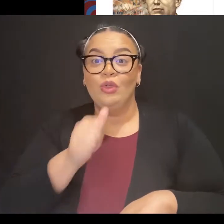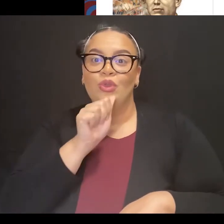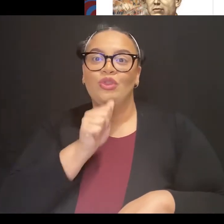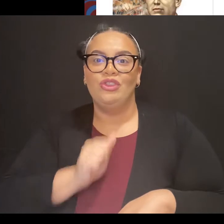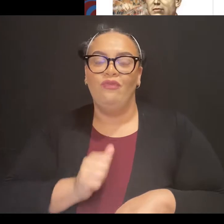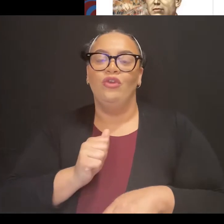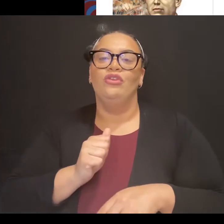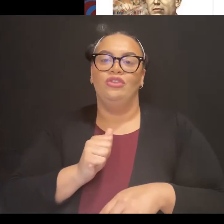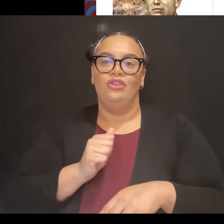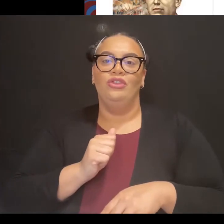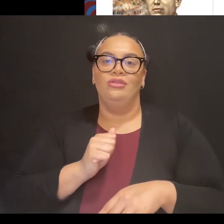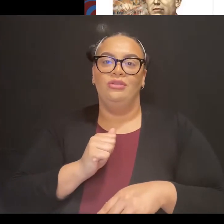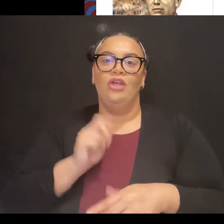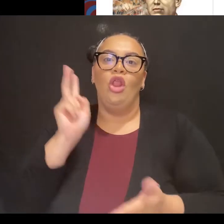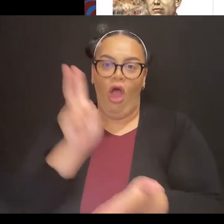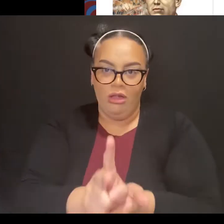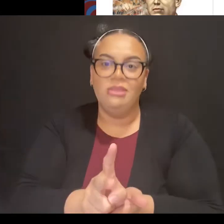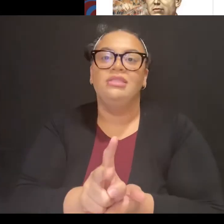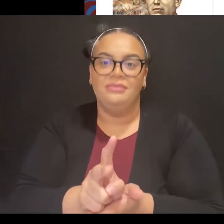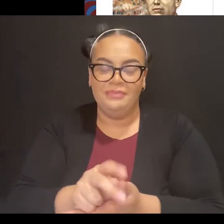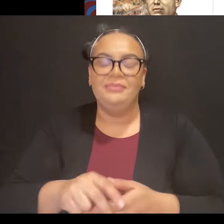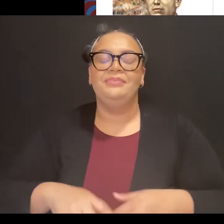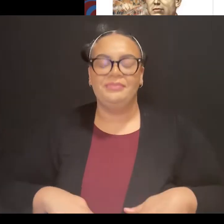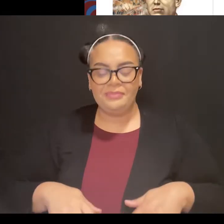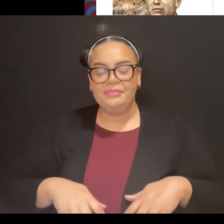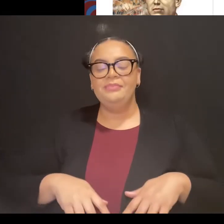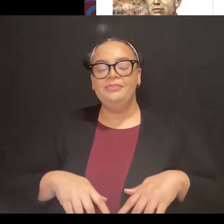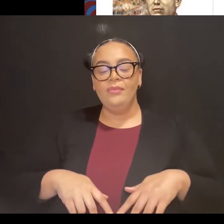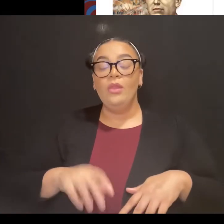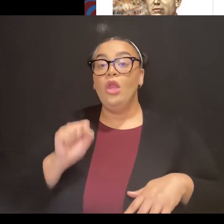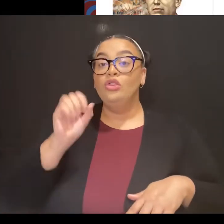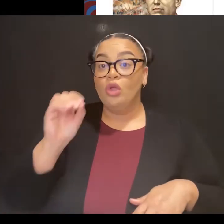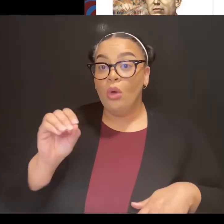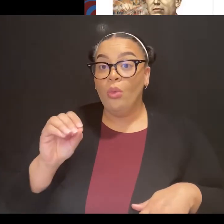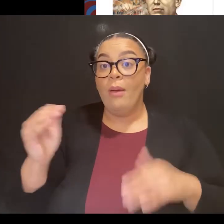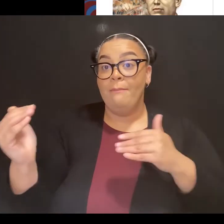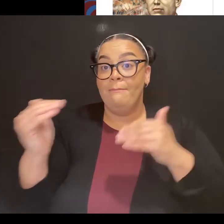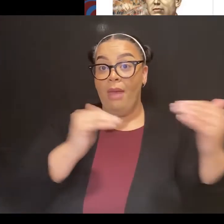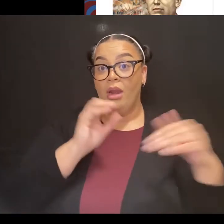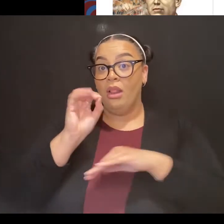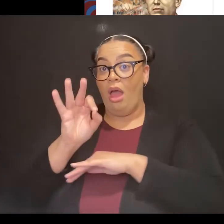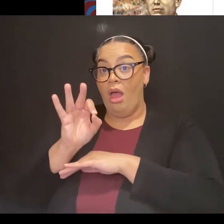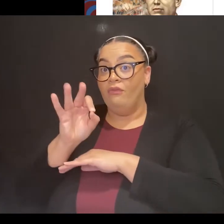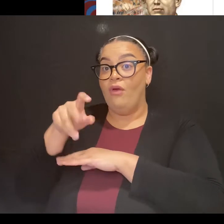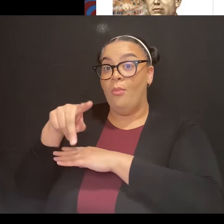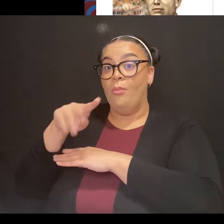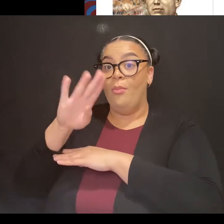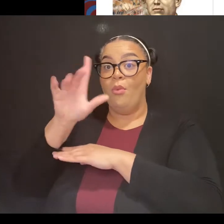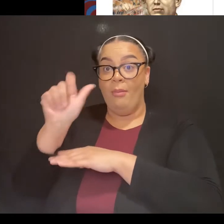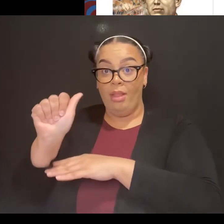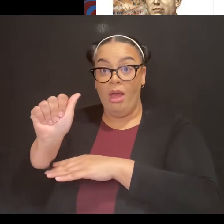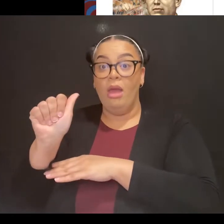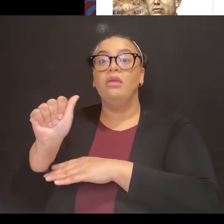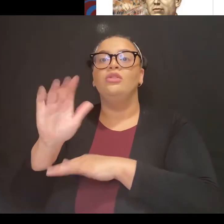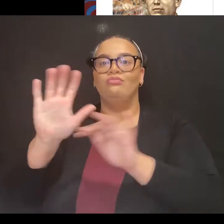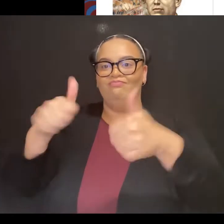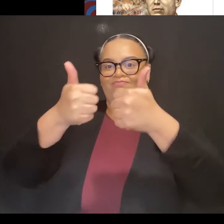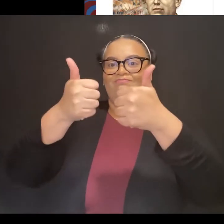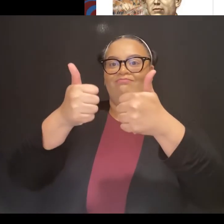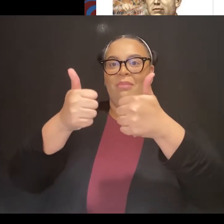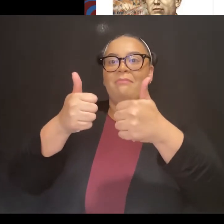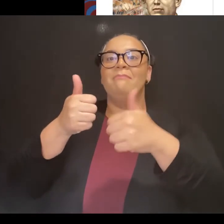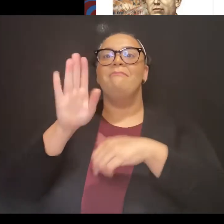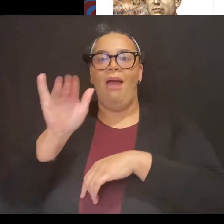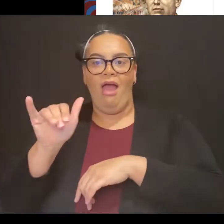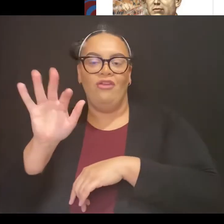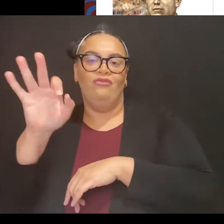Puebla was against the French army. And we'll learn a lot more about the French army at that time. But they will have never had another